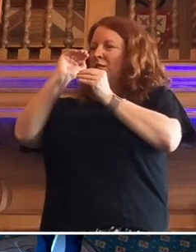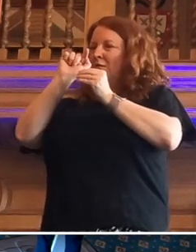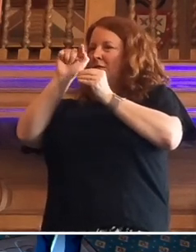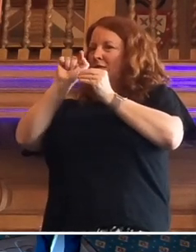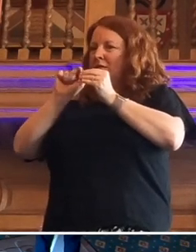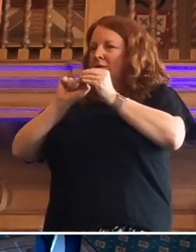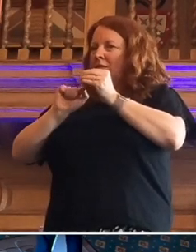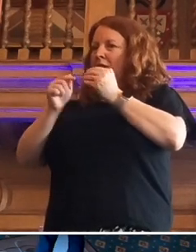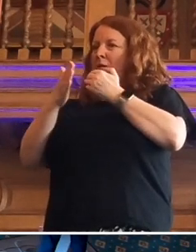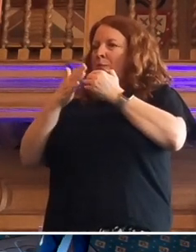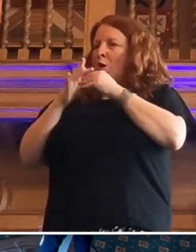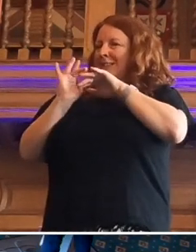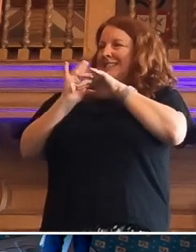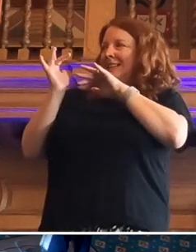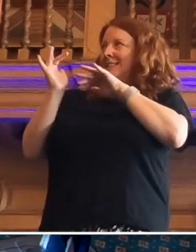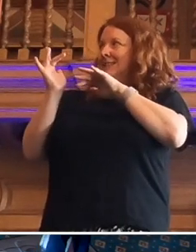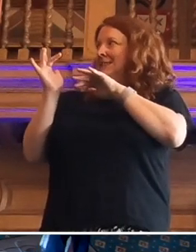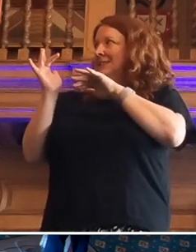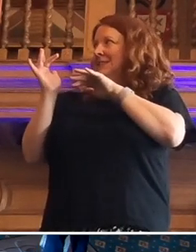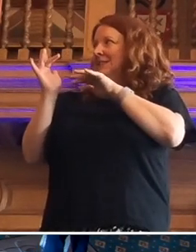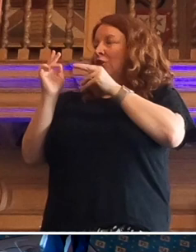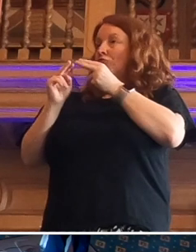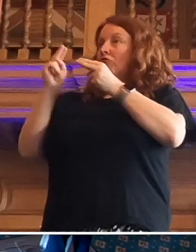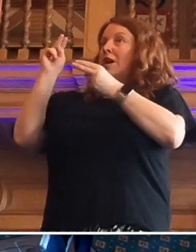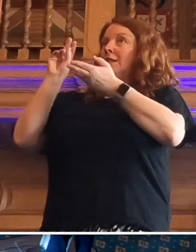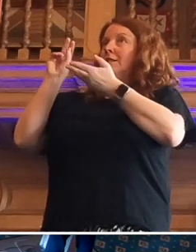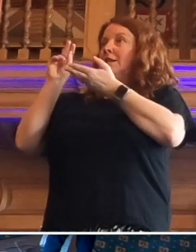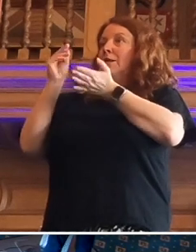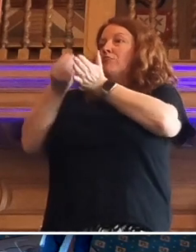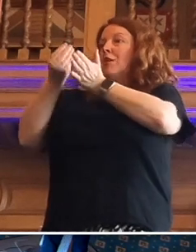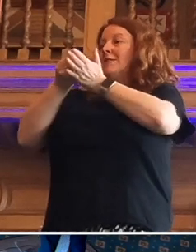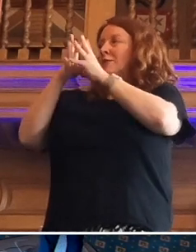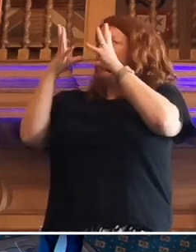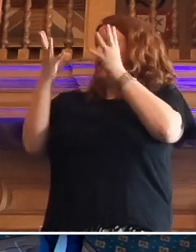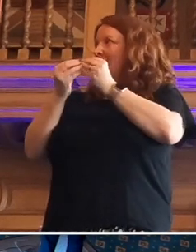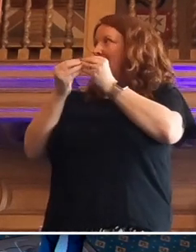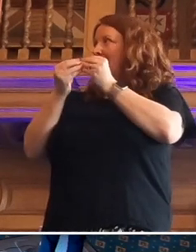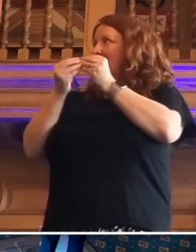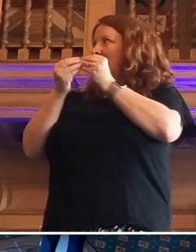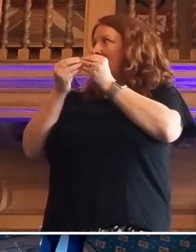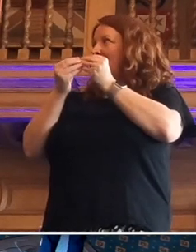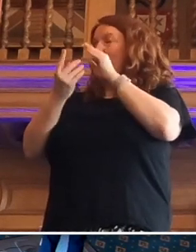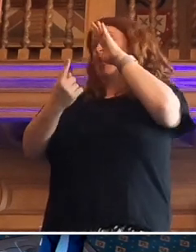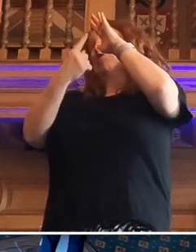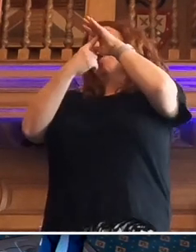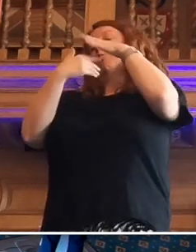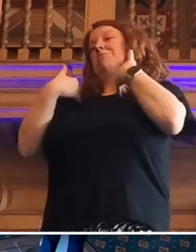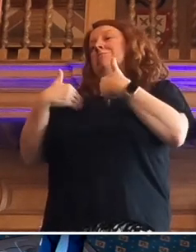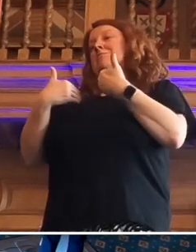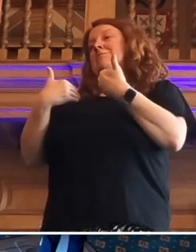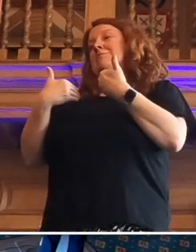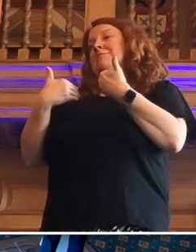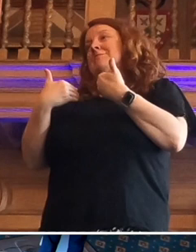you were much more sensitive to a rise in prices than if you were in the top quintile,